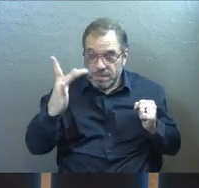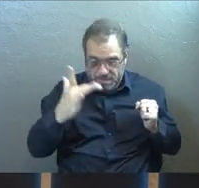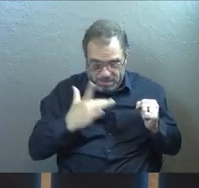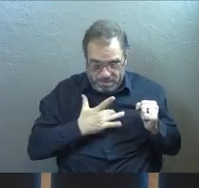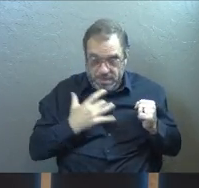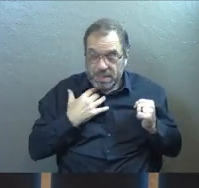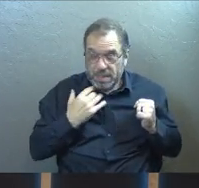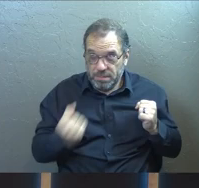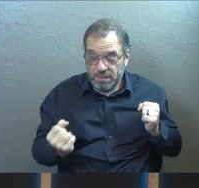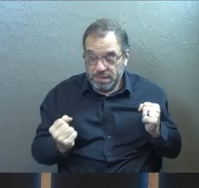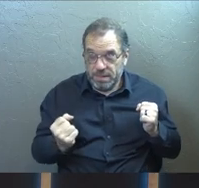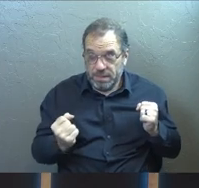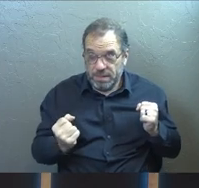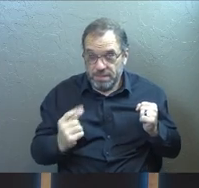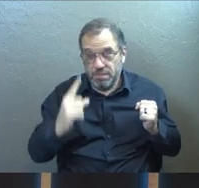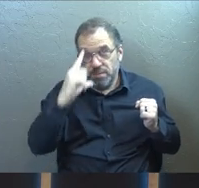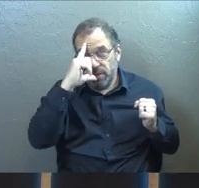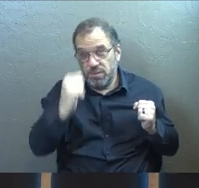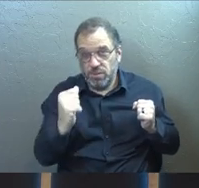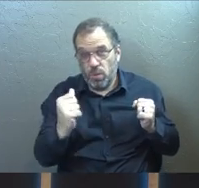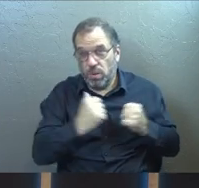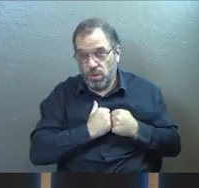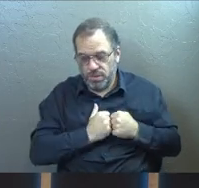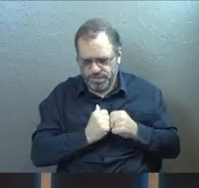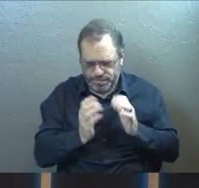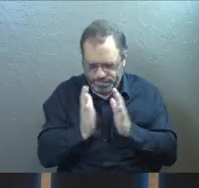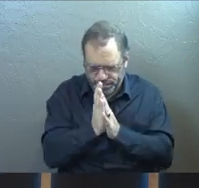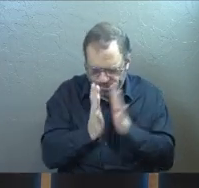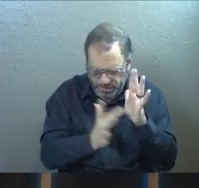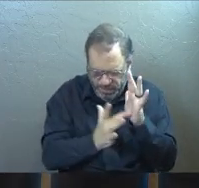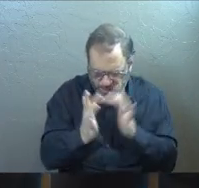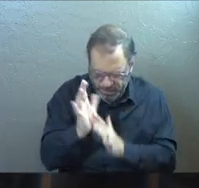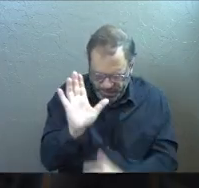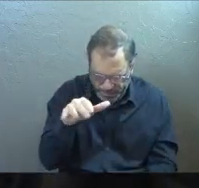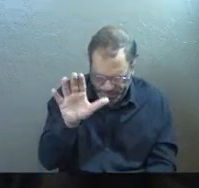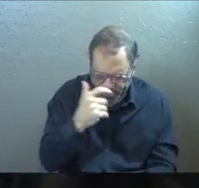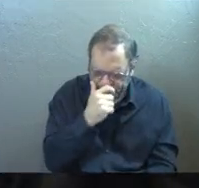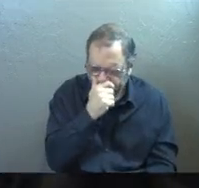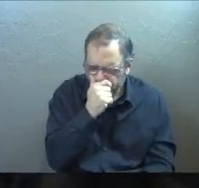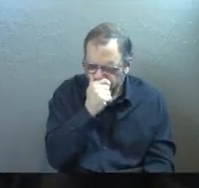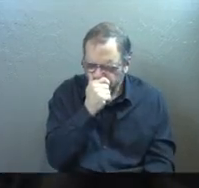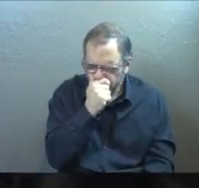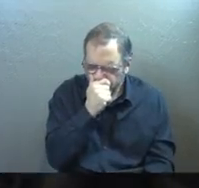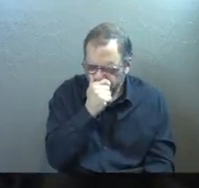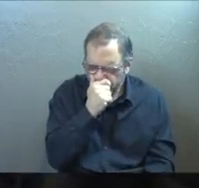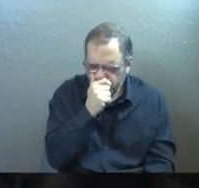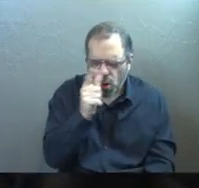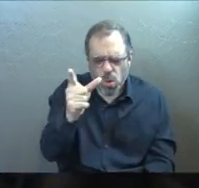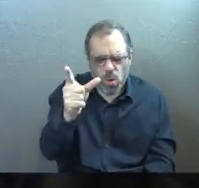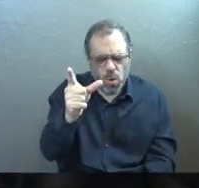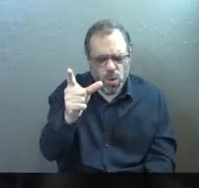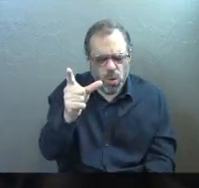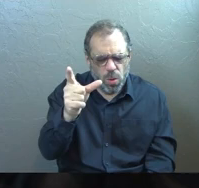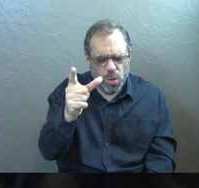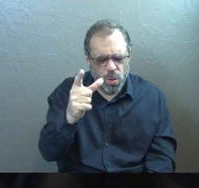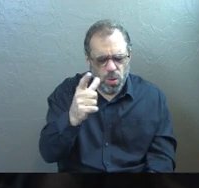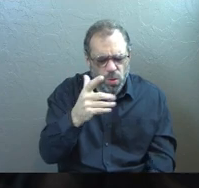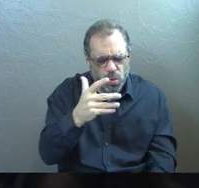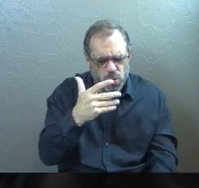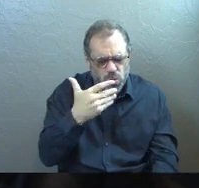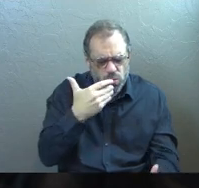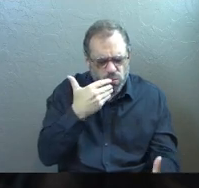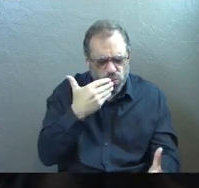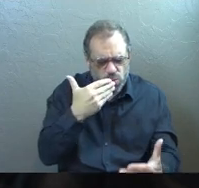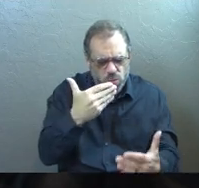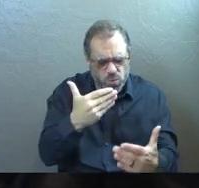healing? It's a choice. Let's pray. Jesus, I think you're so good, Lord, that you